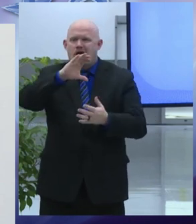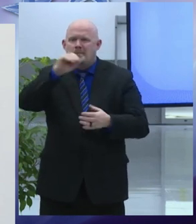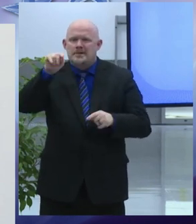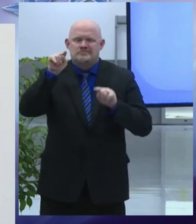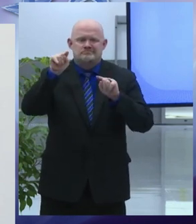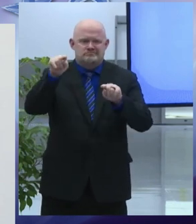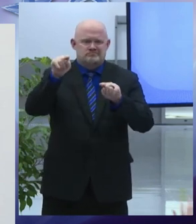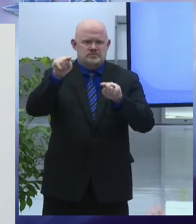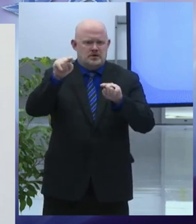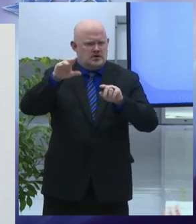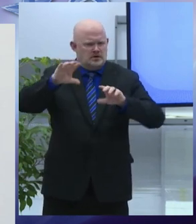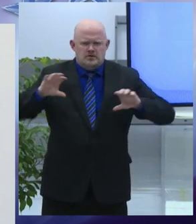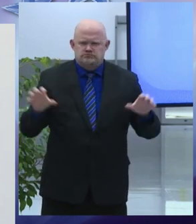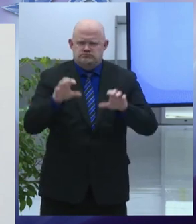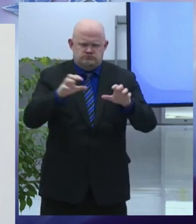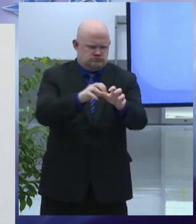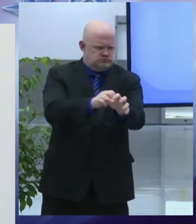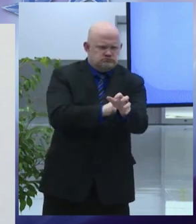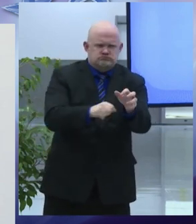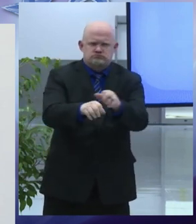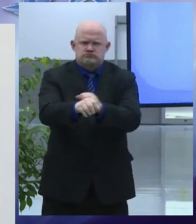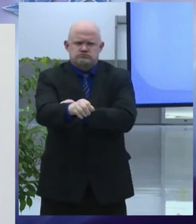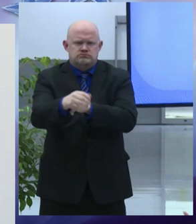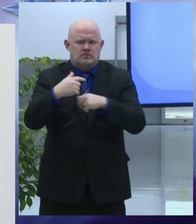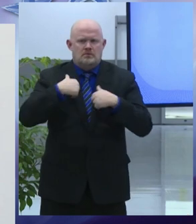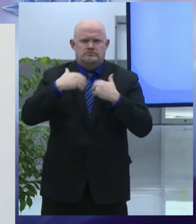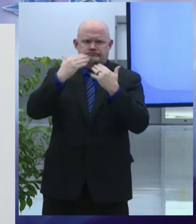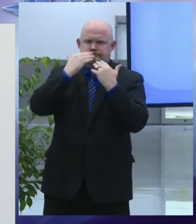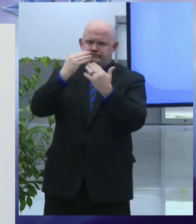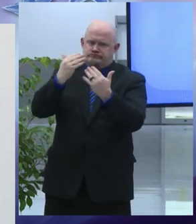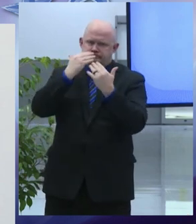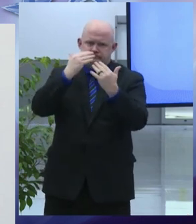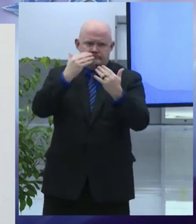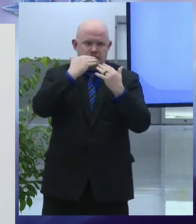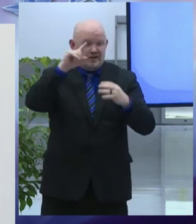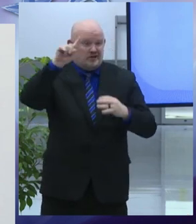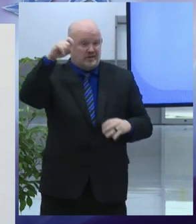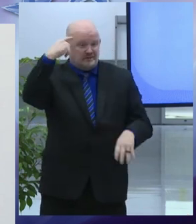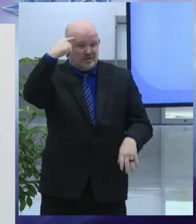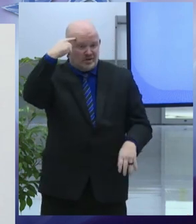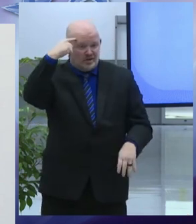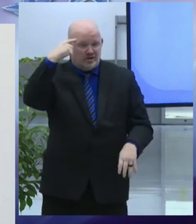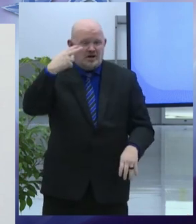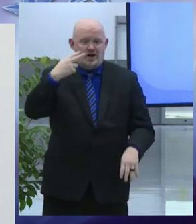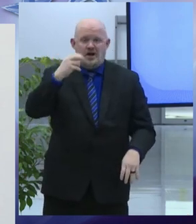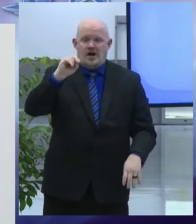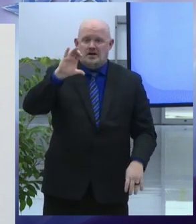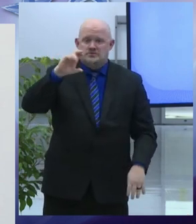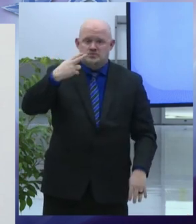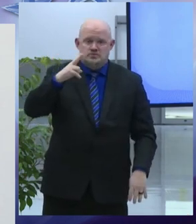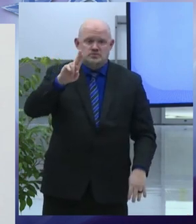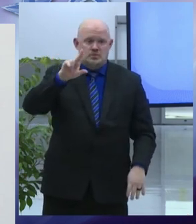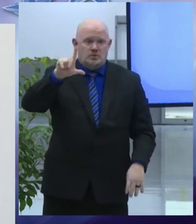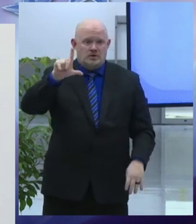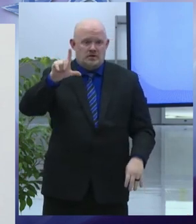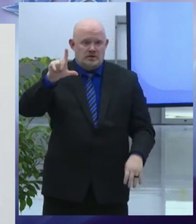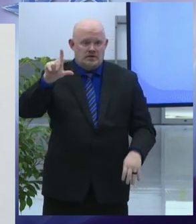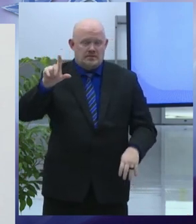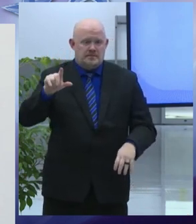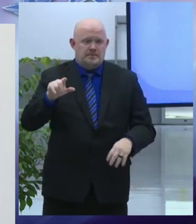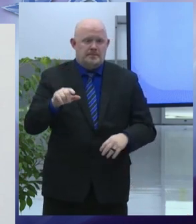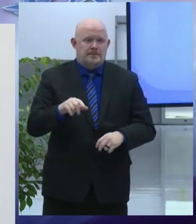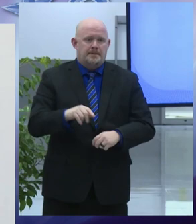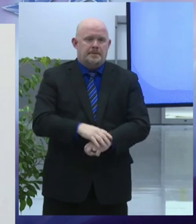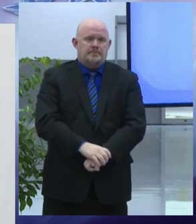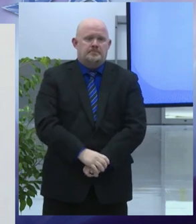for their continued investment in syracuse and acknowledge the support of governor hochel and her team at esd and helping us keep equitable's strong presence in the